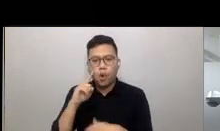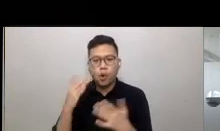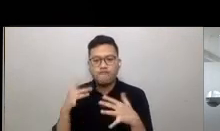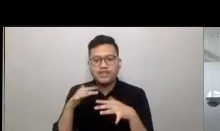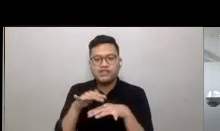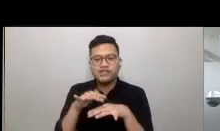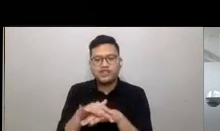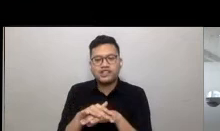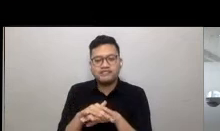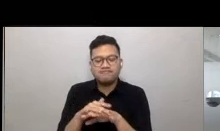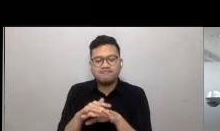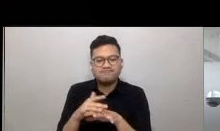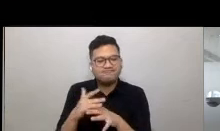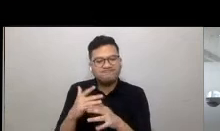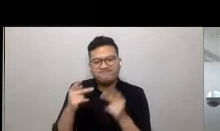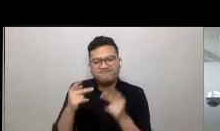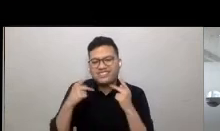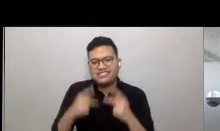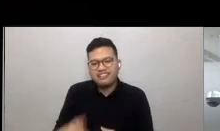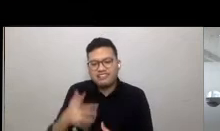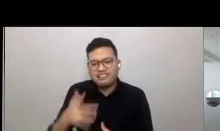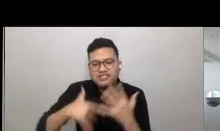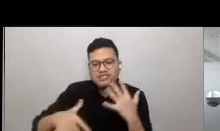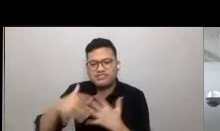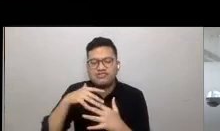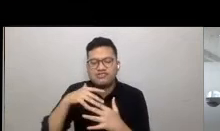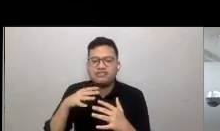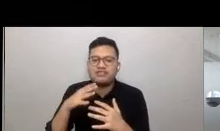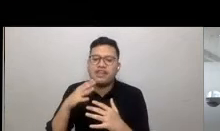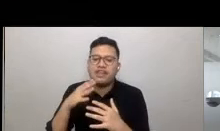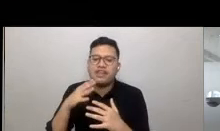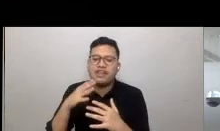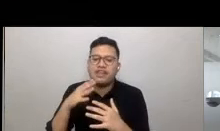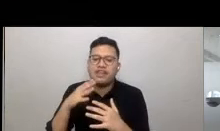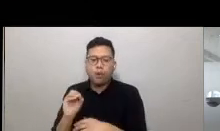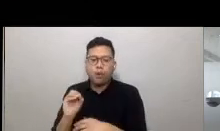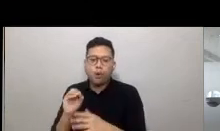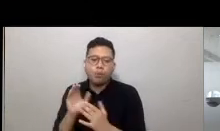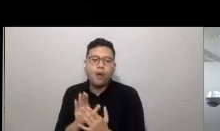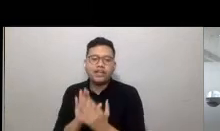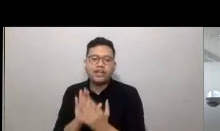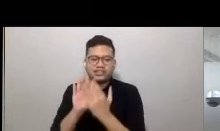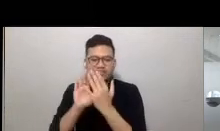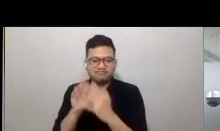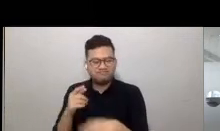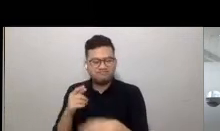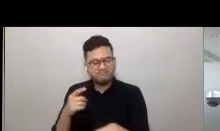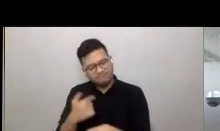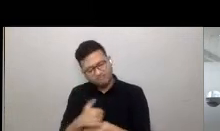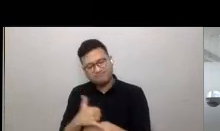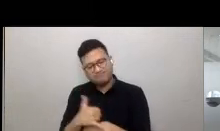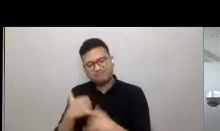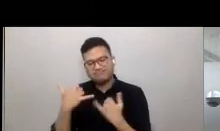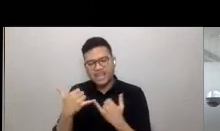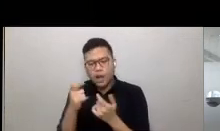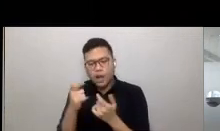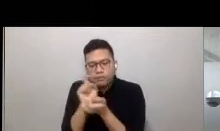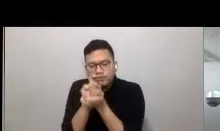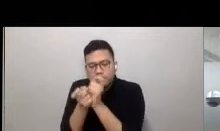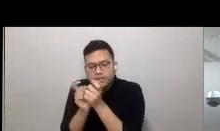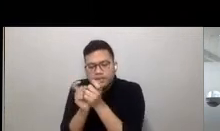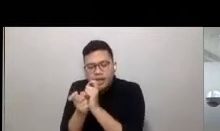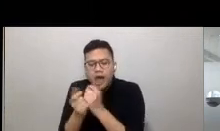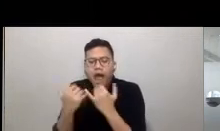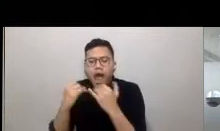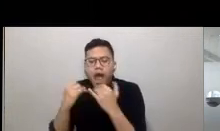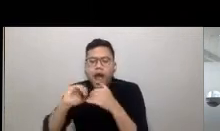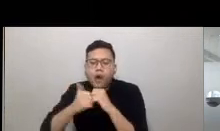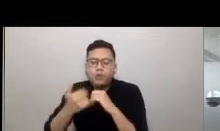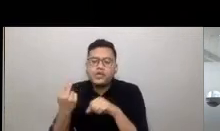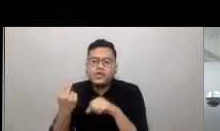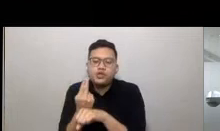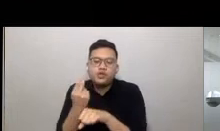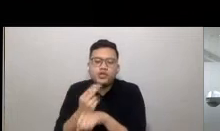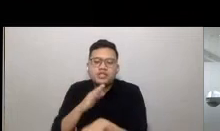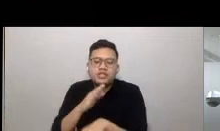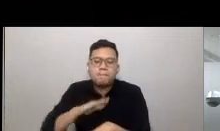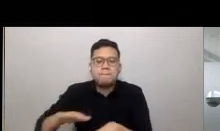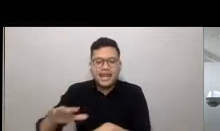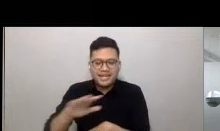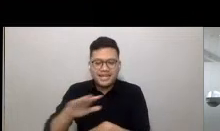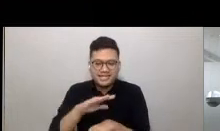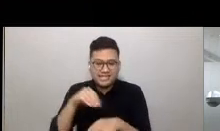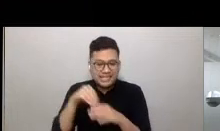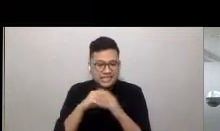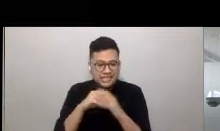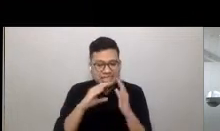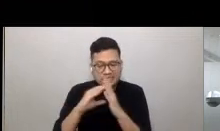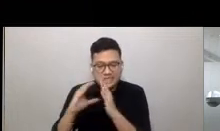physical interaction and social co-presence. It has forced us to recalibrate our use of space in cities, buildings and